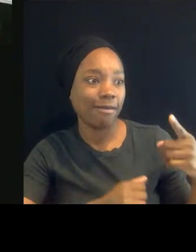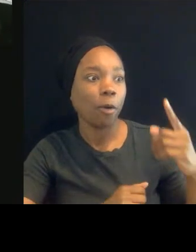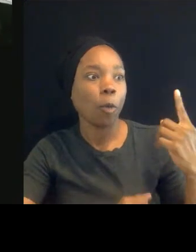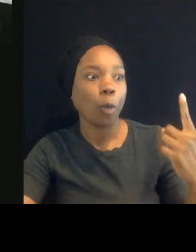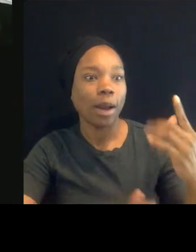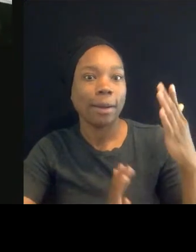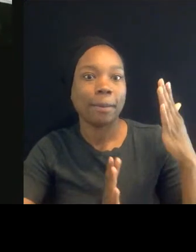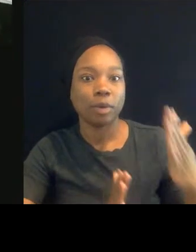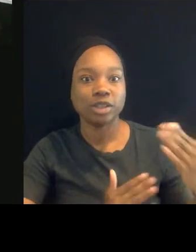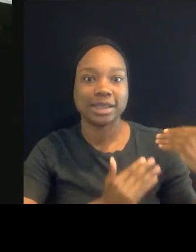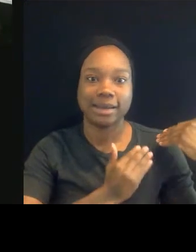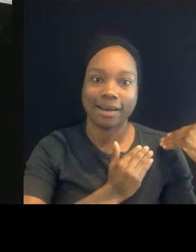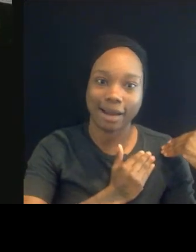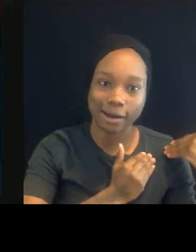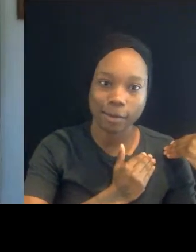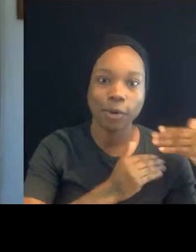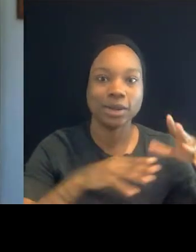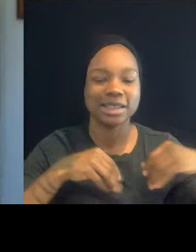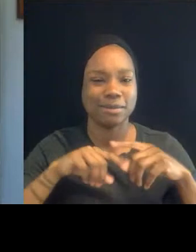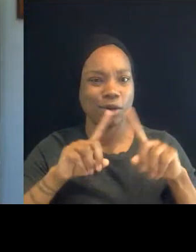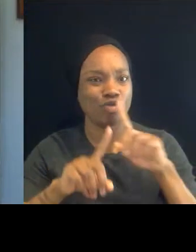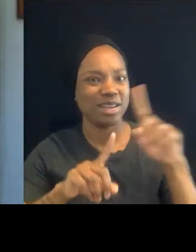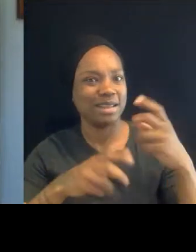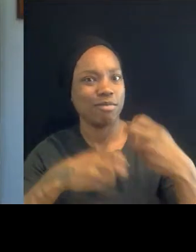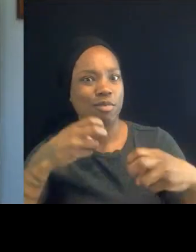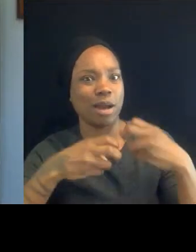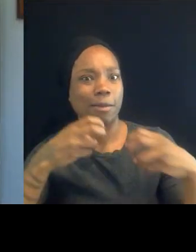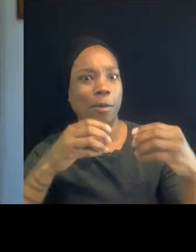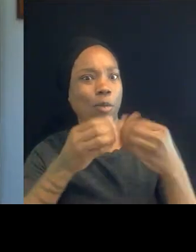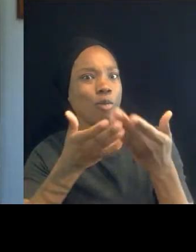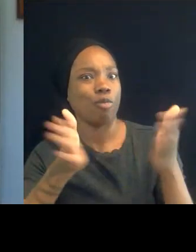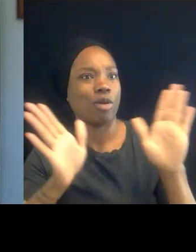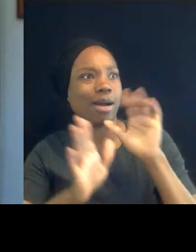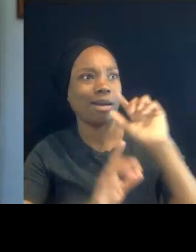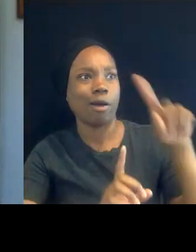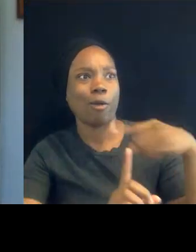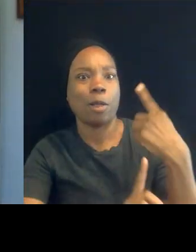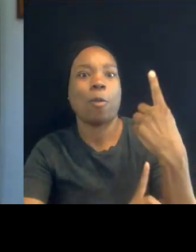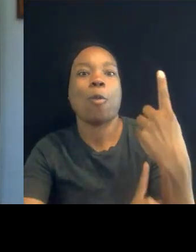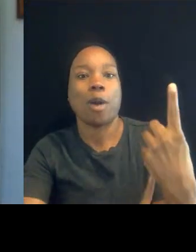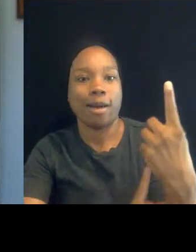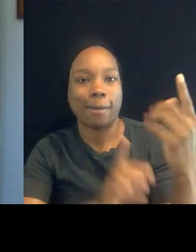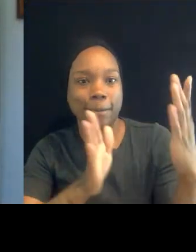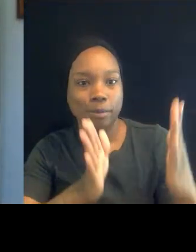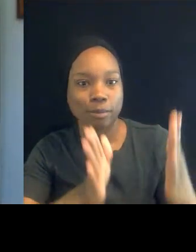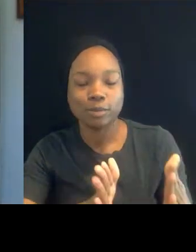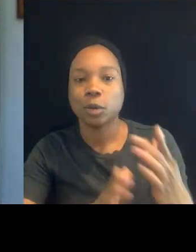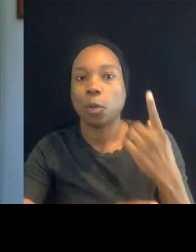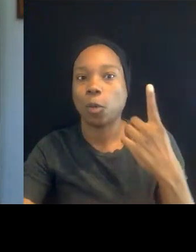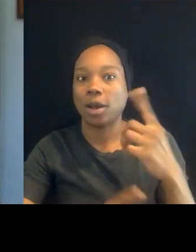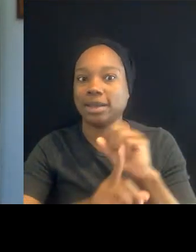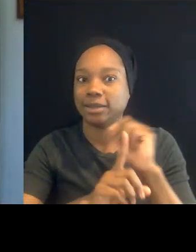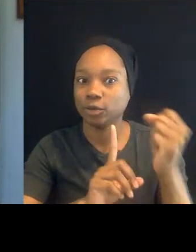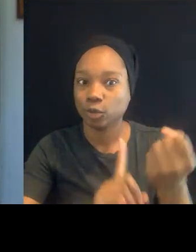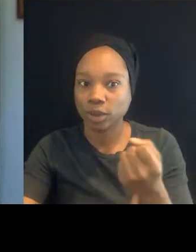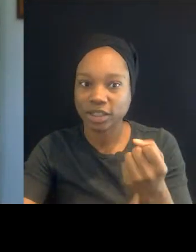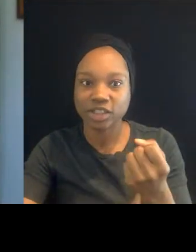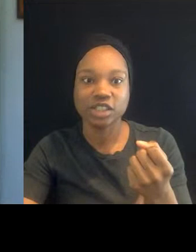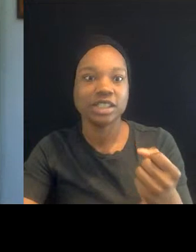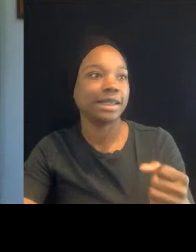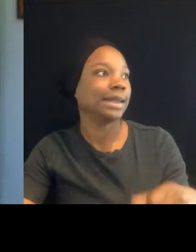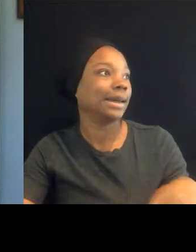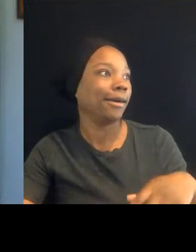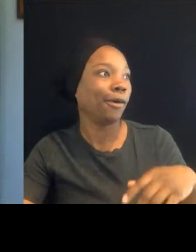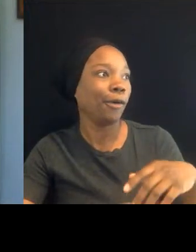than this one individual. It's bigger than this one incident. It's bigger than what Derek Sheldon did murdering George